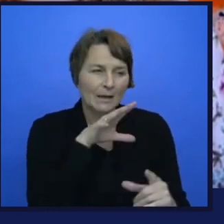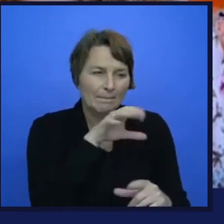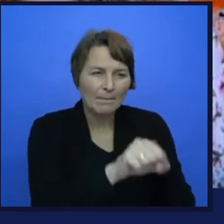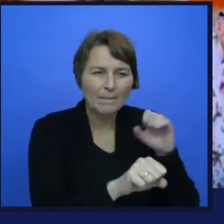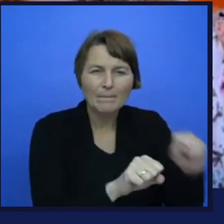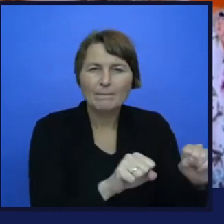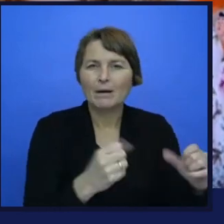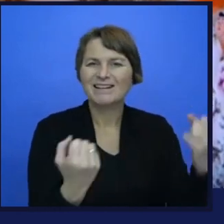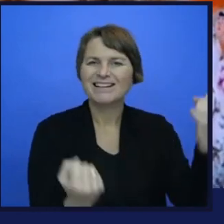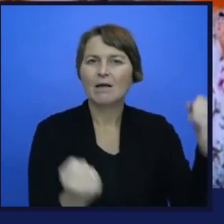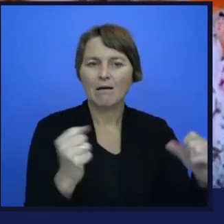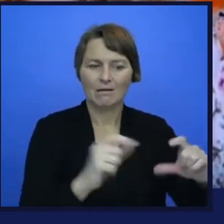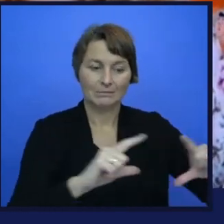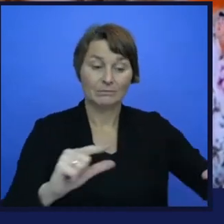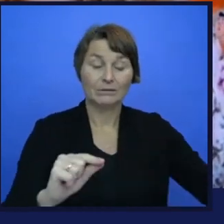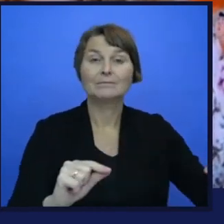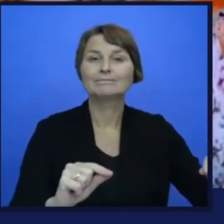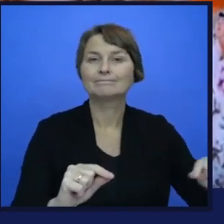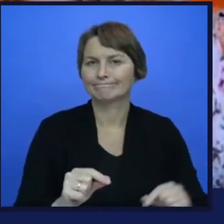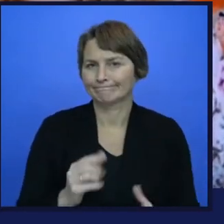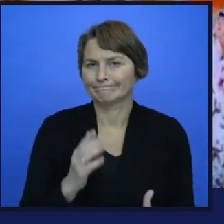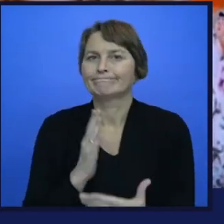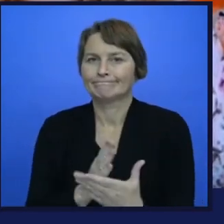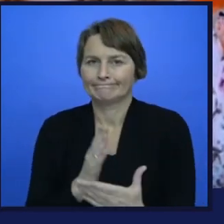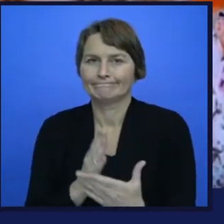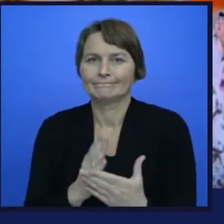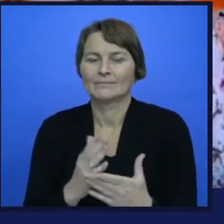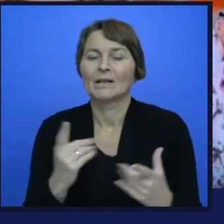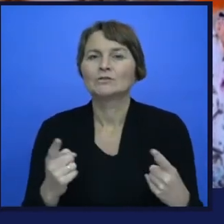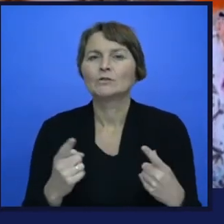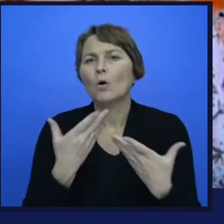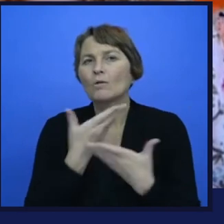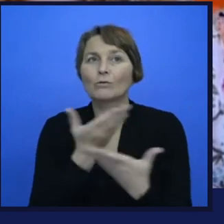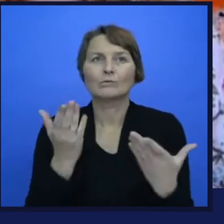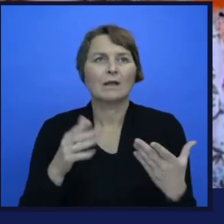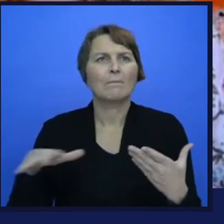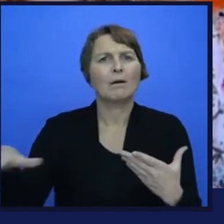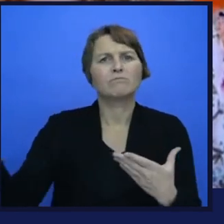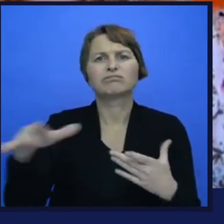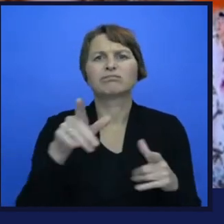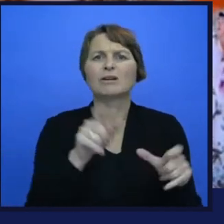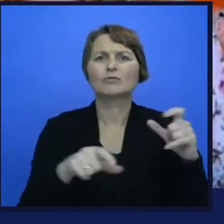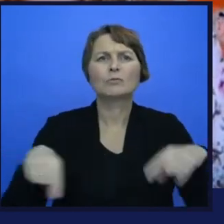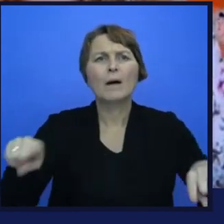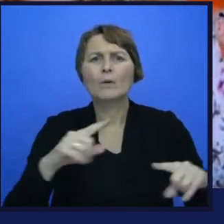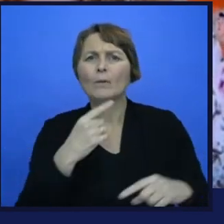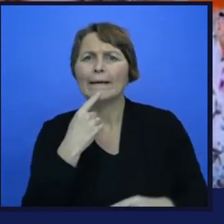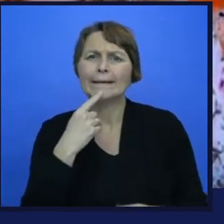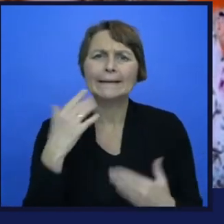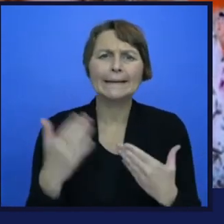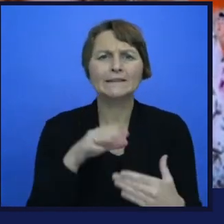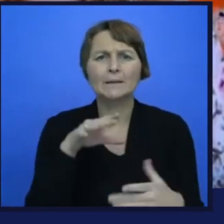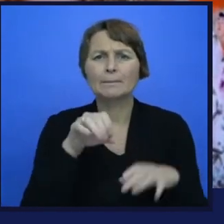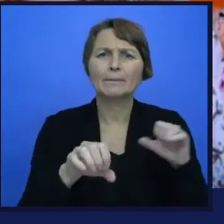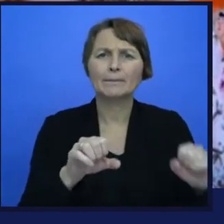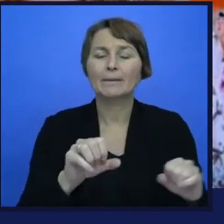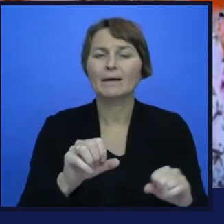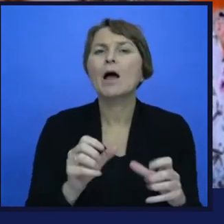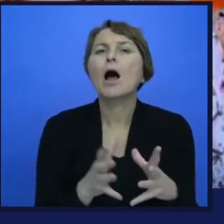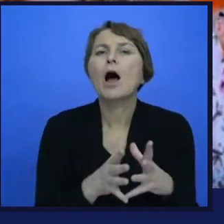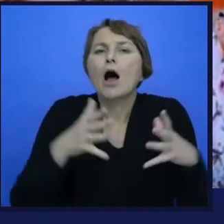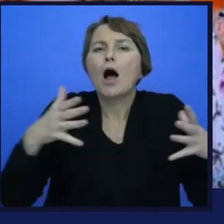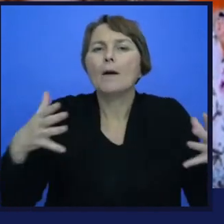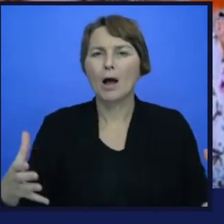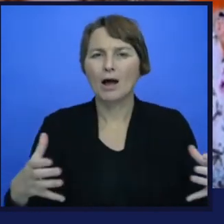right. The edge is not like the cloud where you can allocate a terabyte and terabyte of storage. You need to work on compressed